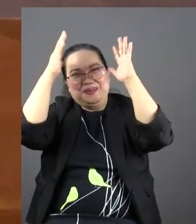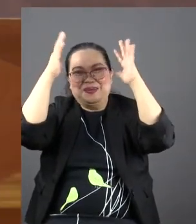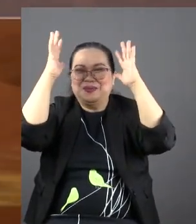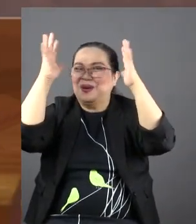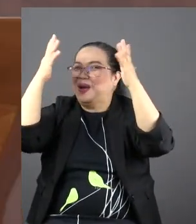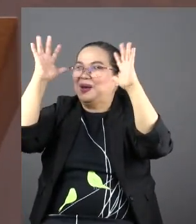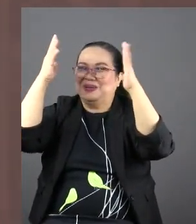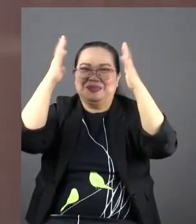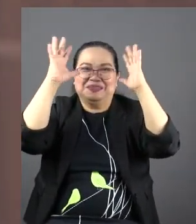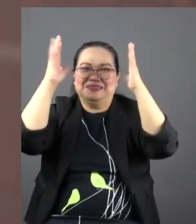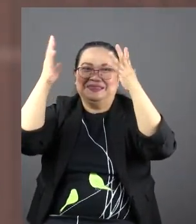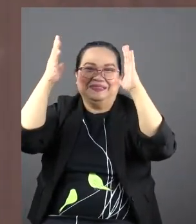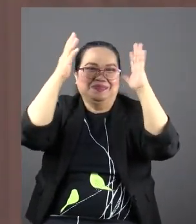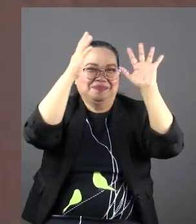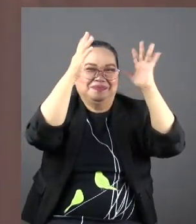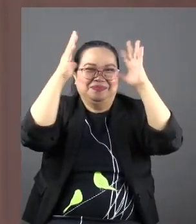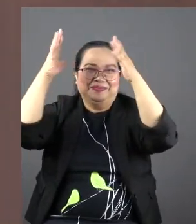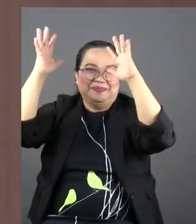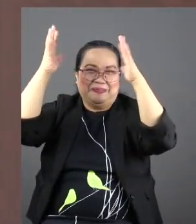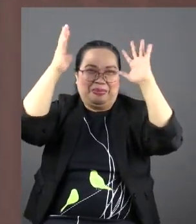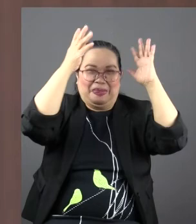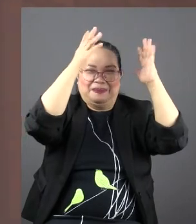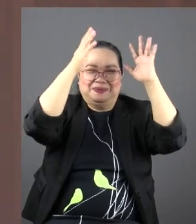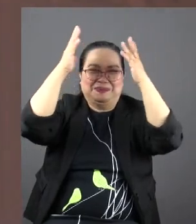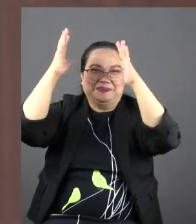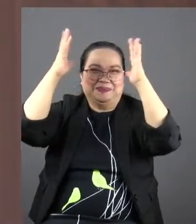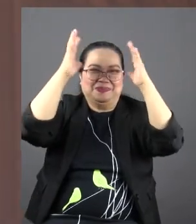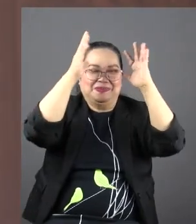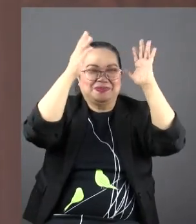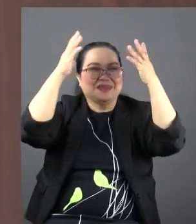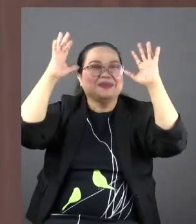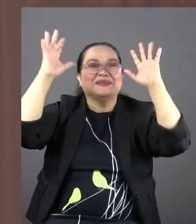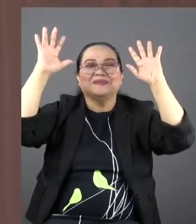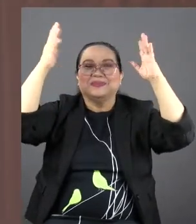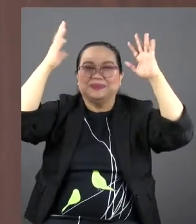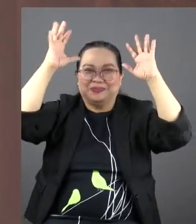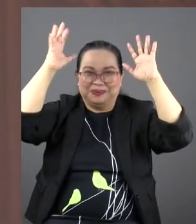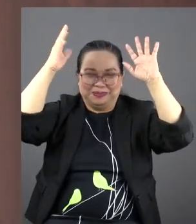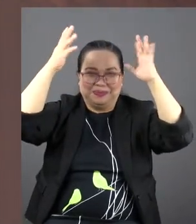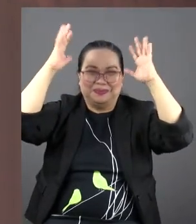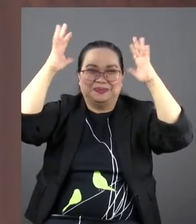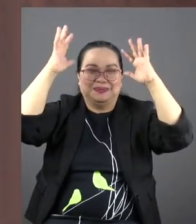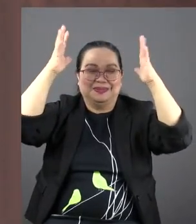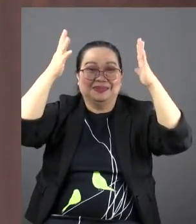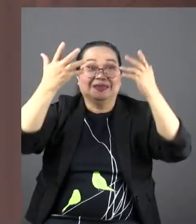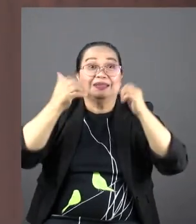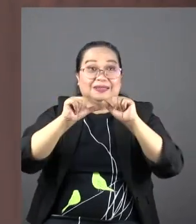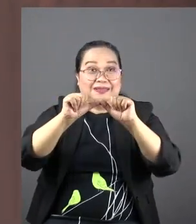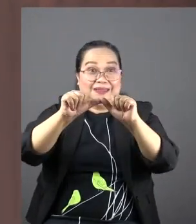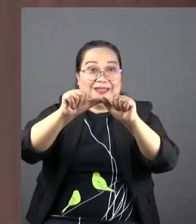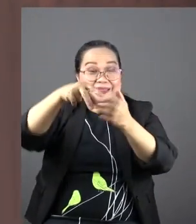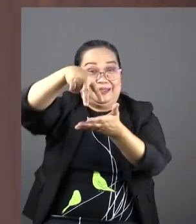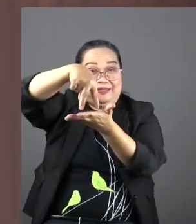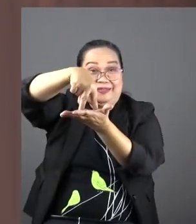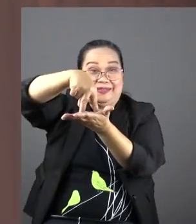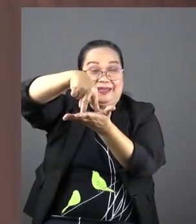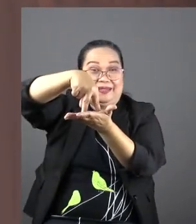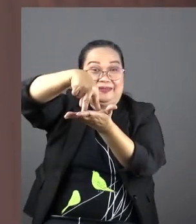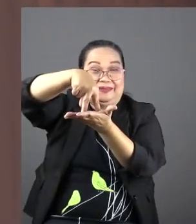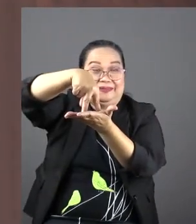Everybody. Let's do this. Praise God for you. Please remain standing. Remain standing.